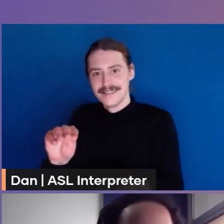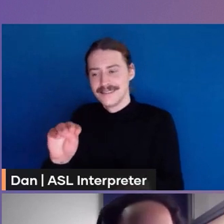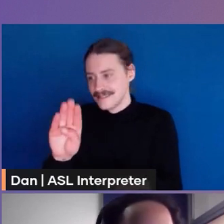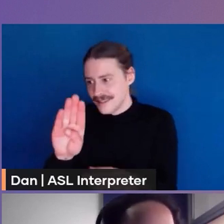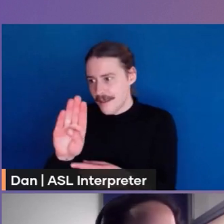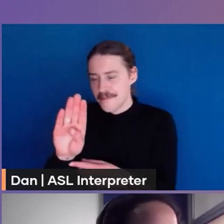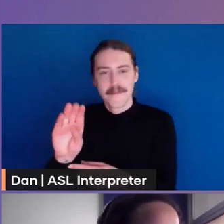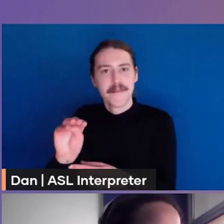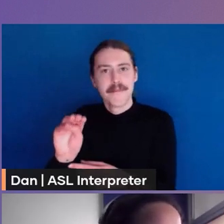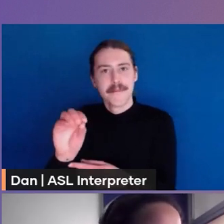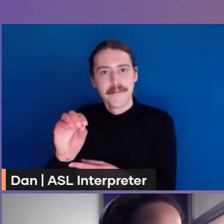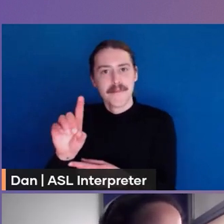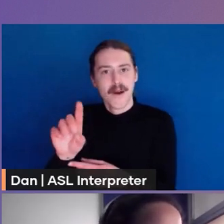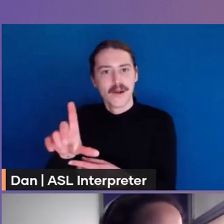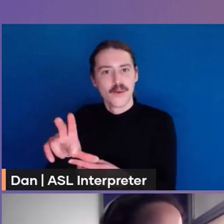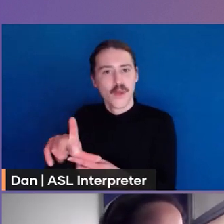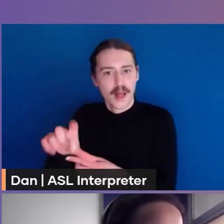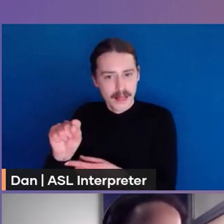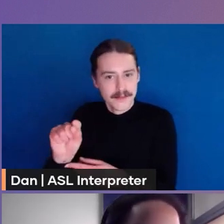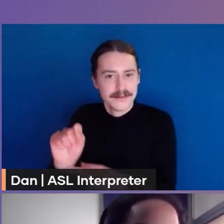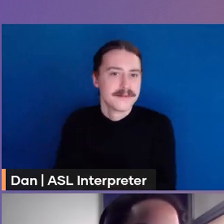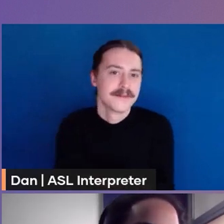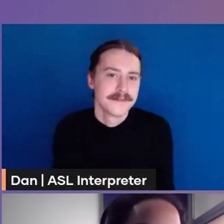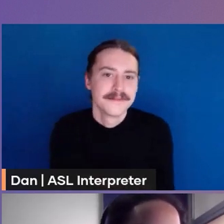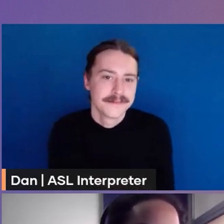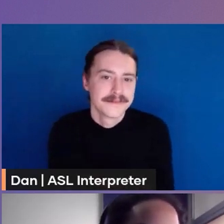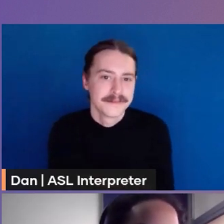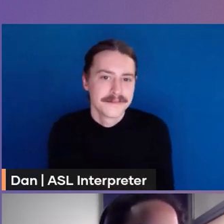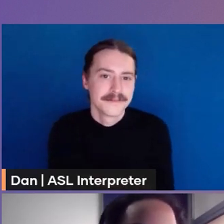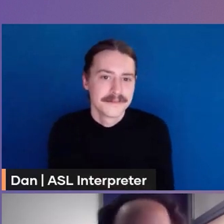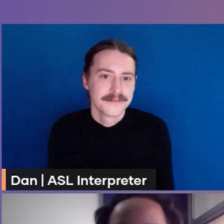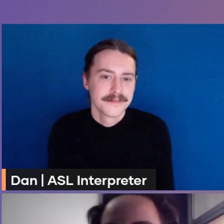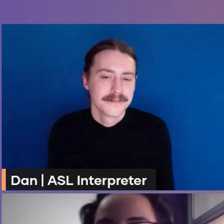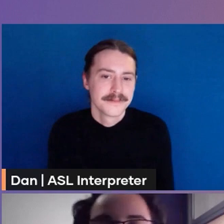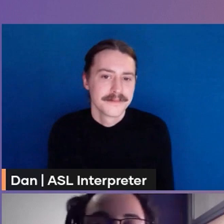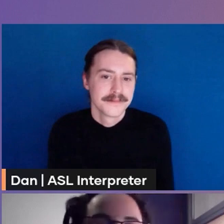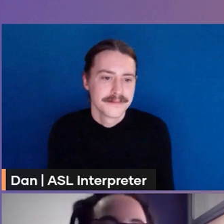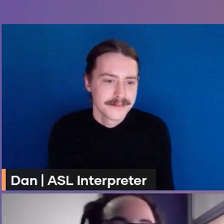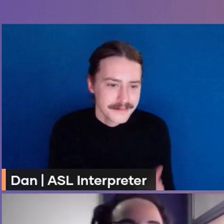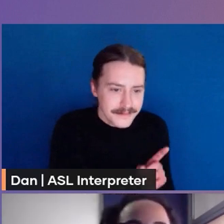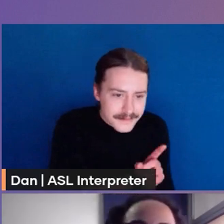chrome just play with me